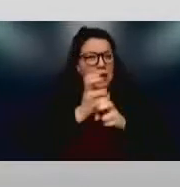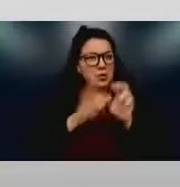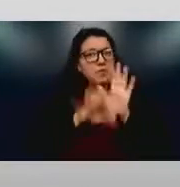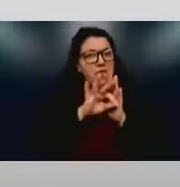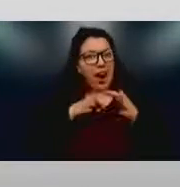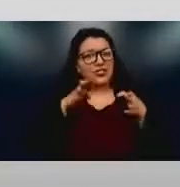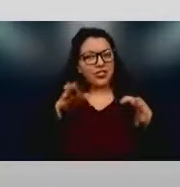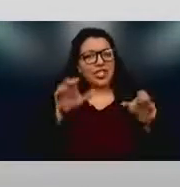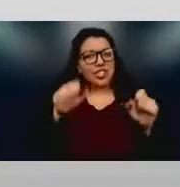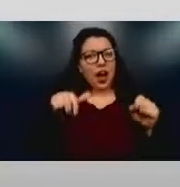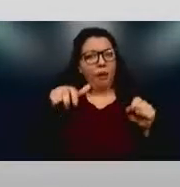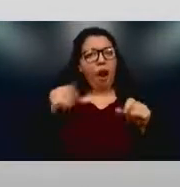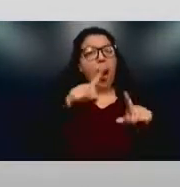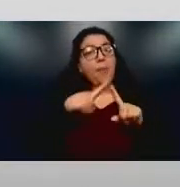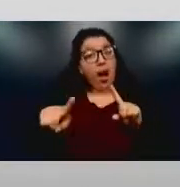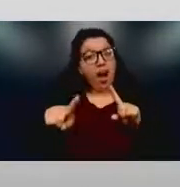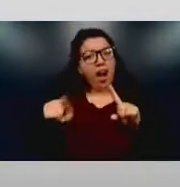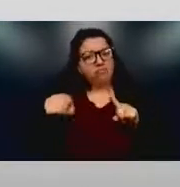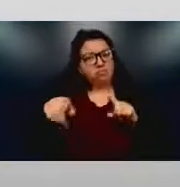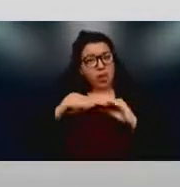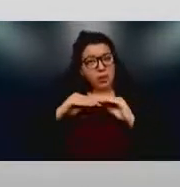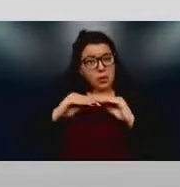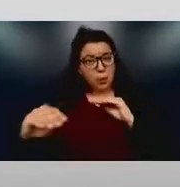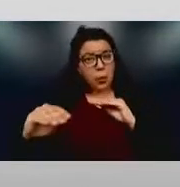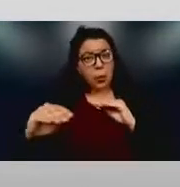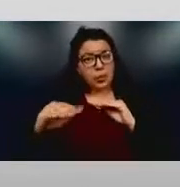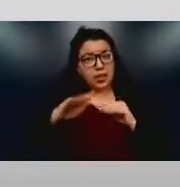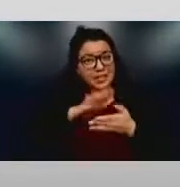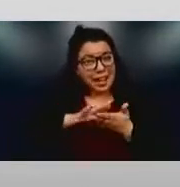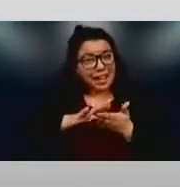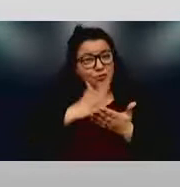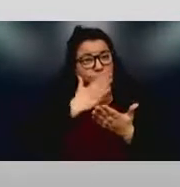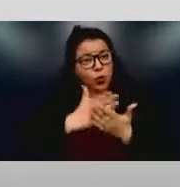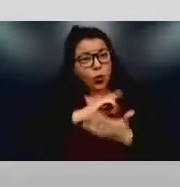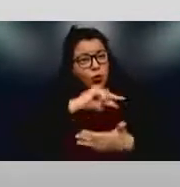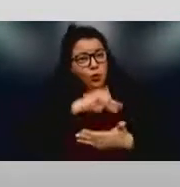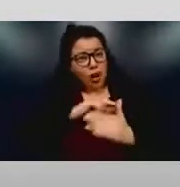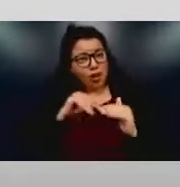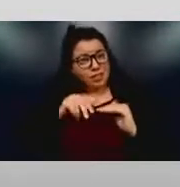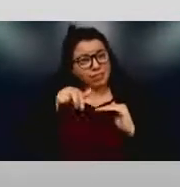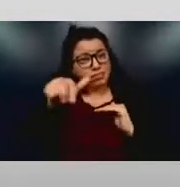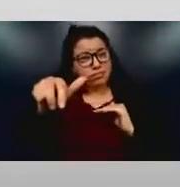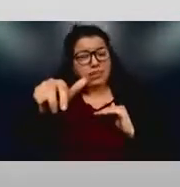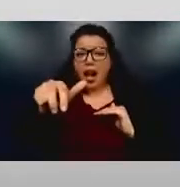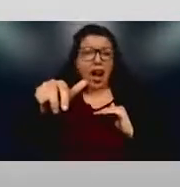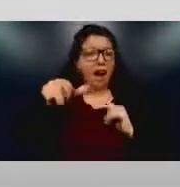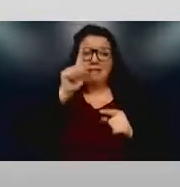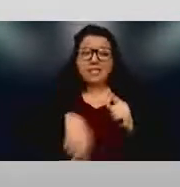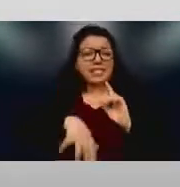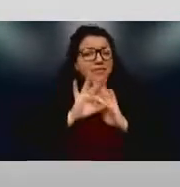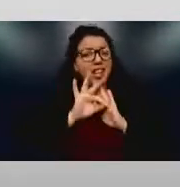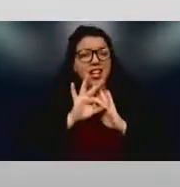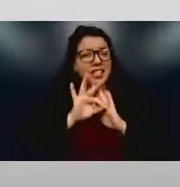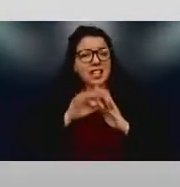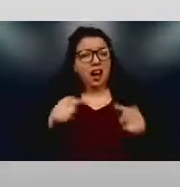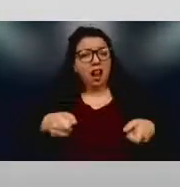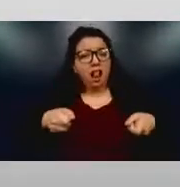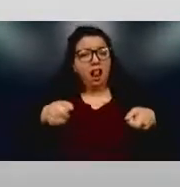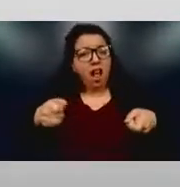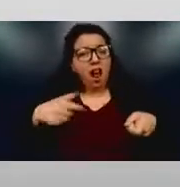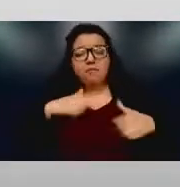You just get to the point where you're like, I don't want to anymore, you know, and I think that's always something to keep in mind.